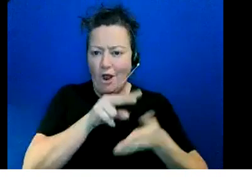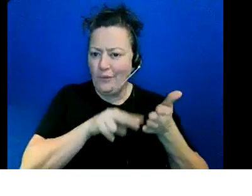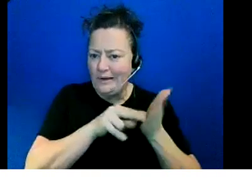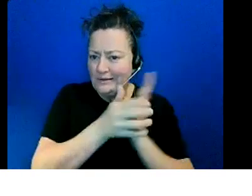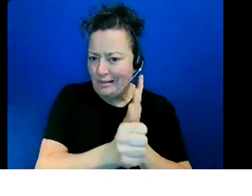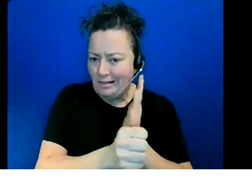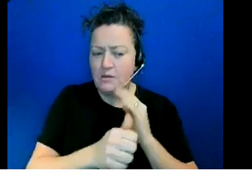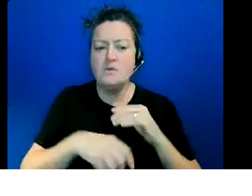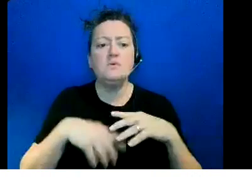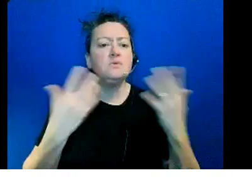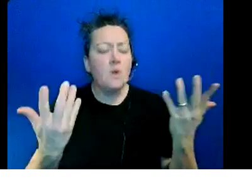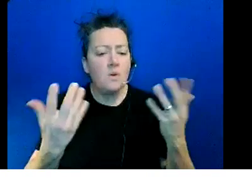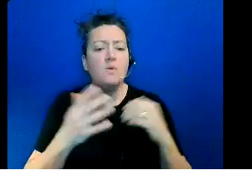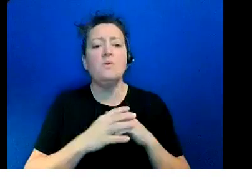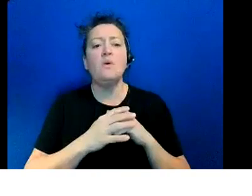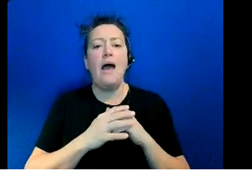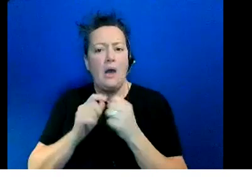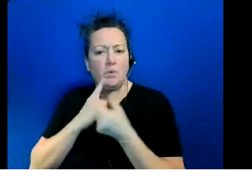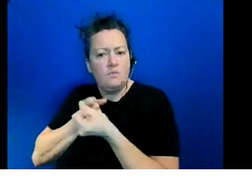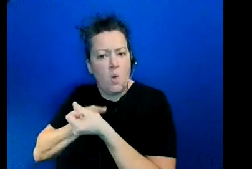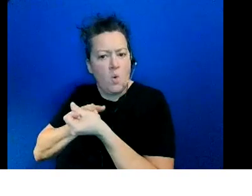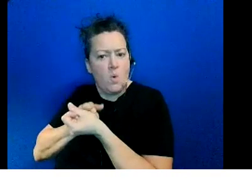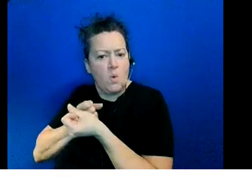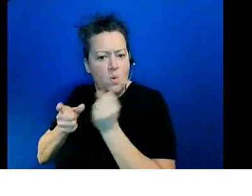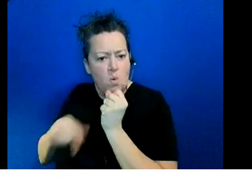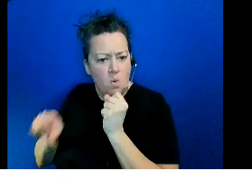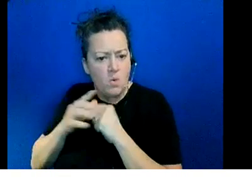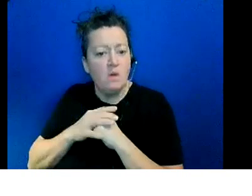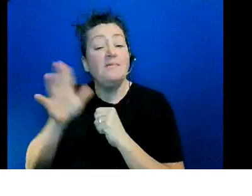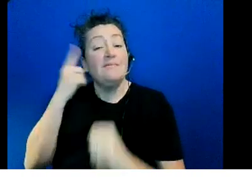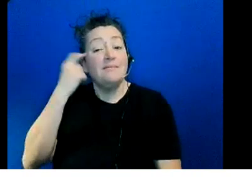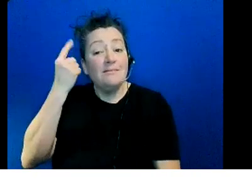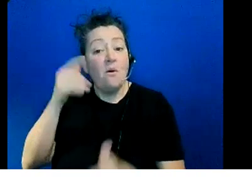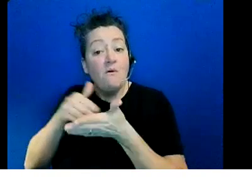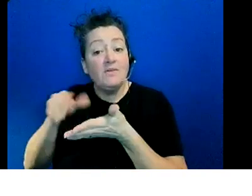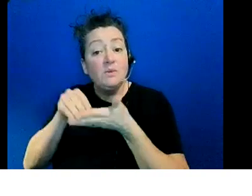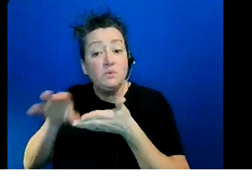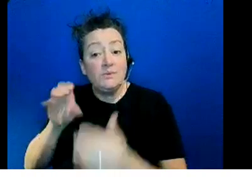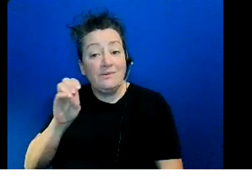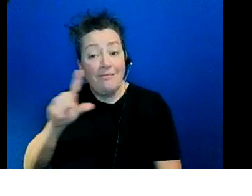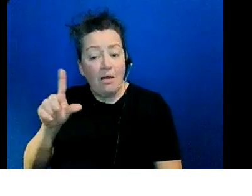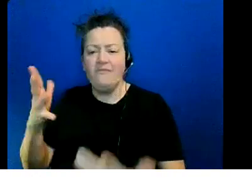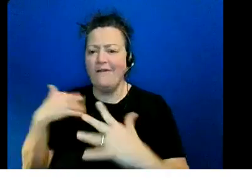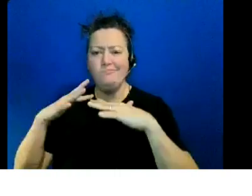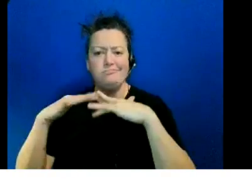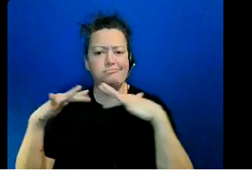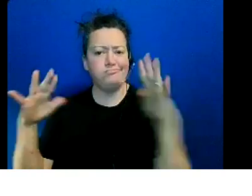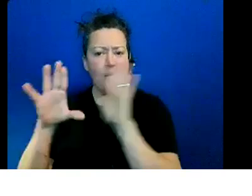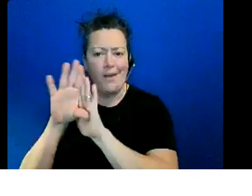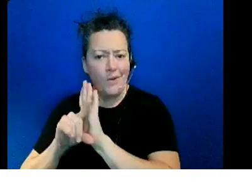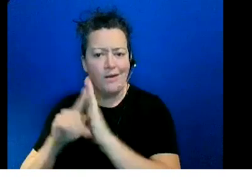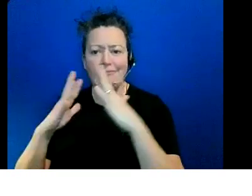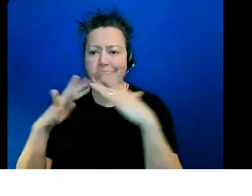they come from a variety of educational experiences like already mentioned some of them have